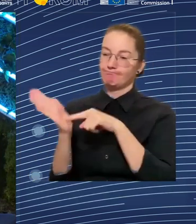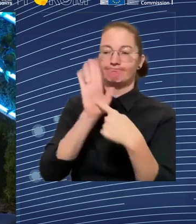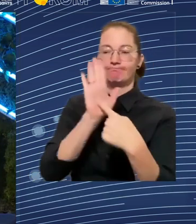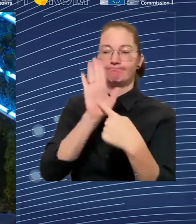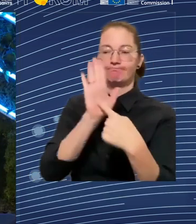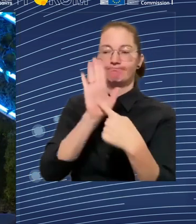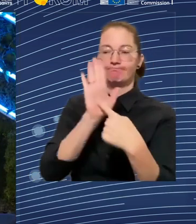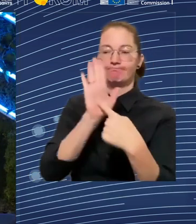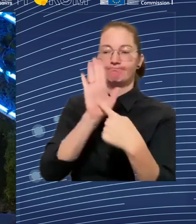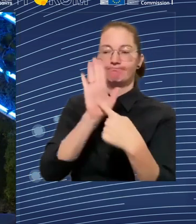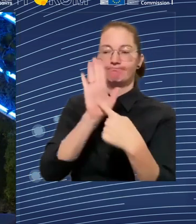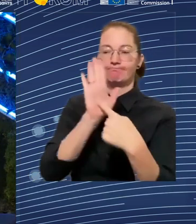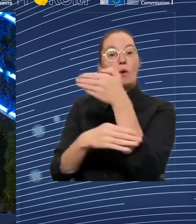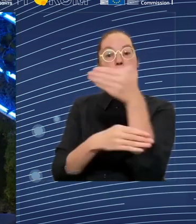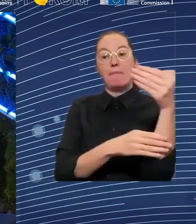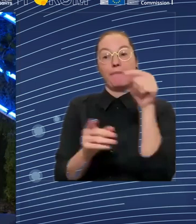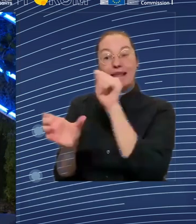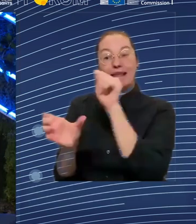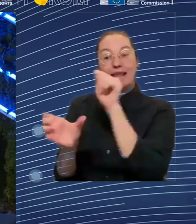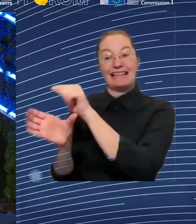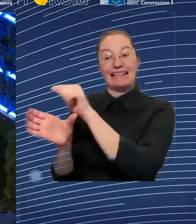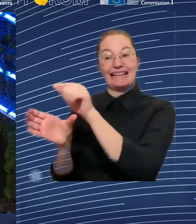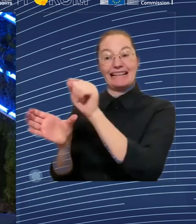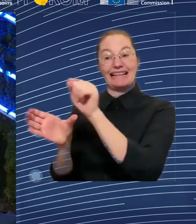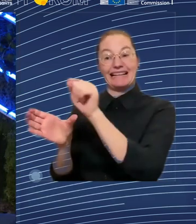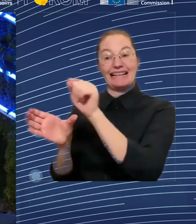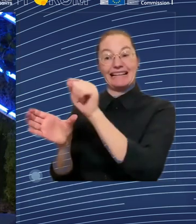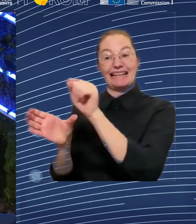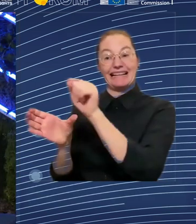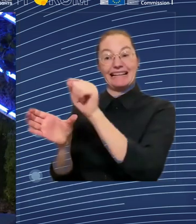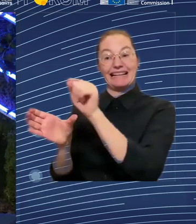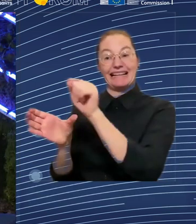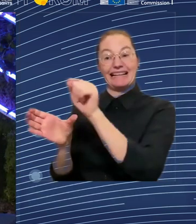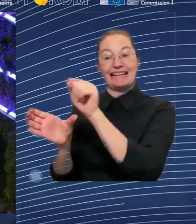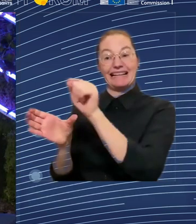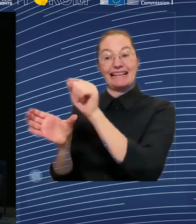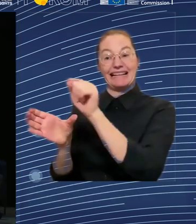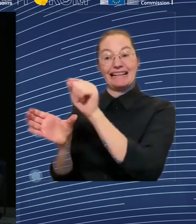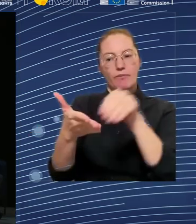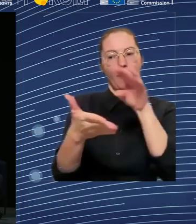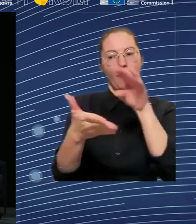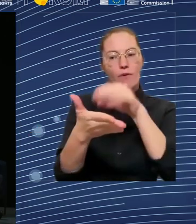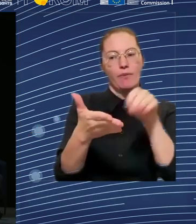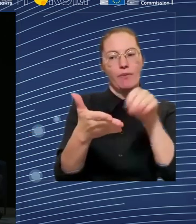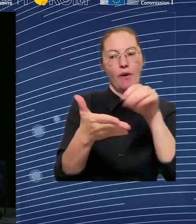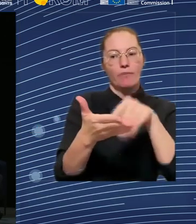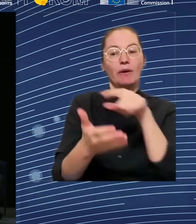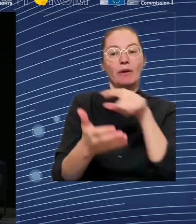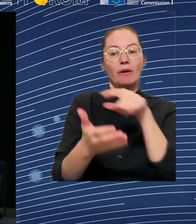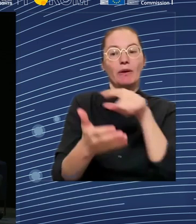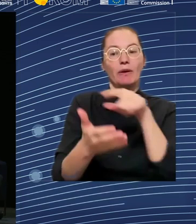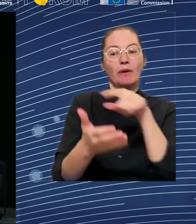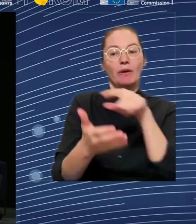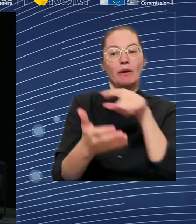And not only in their production, but maybe also in their long-term strategies? Thank you very much. And it's a pleasure to be here this